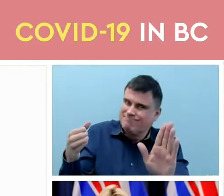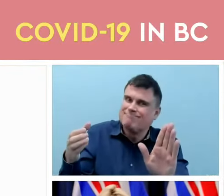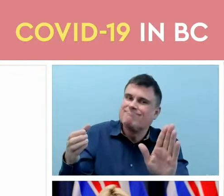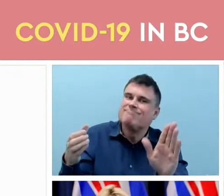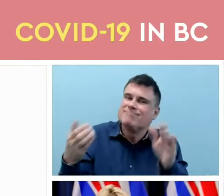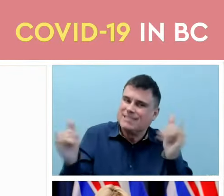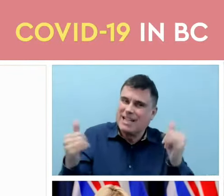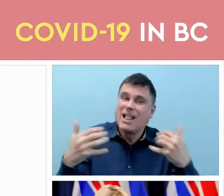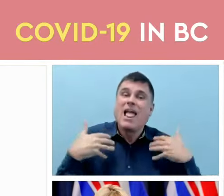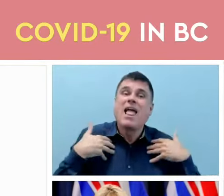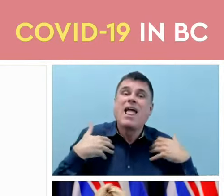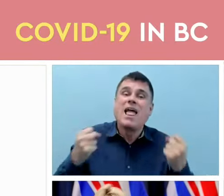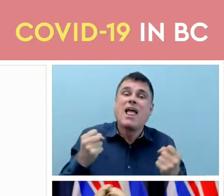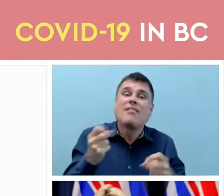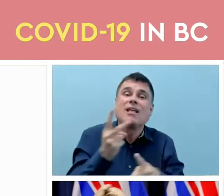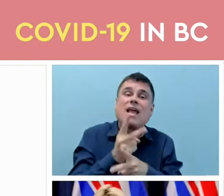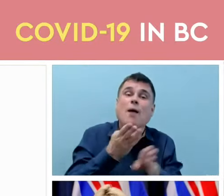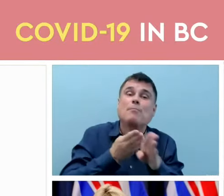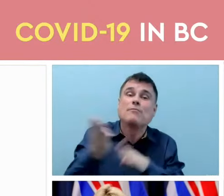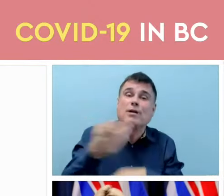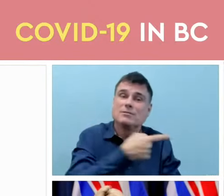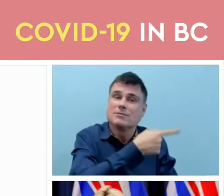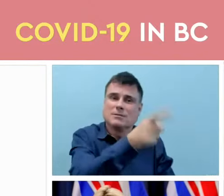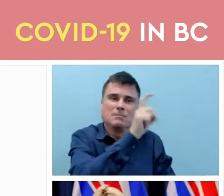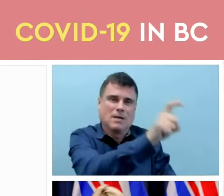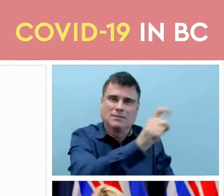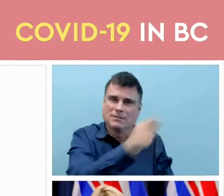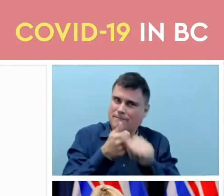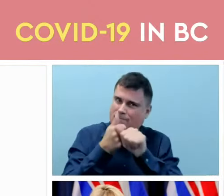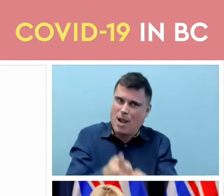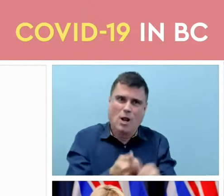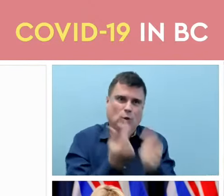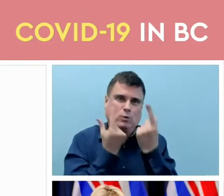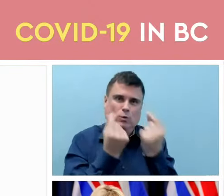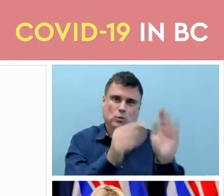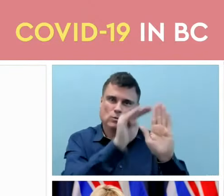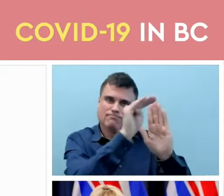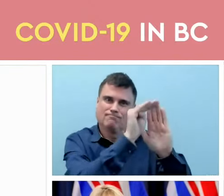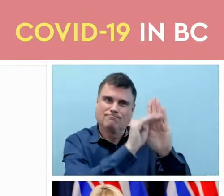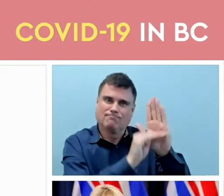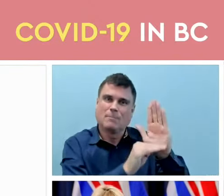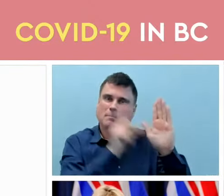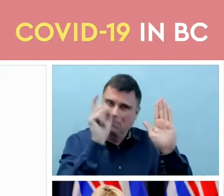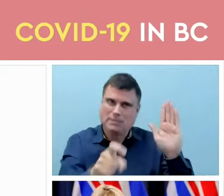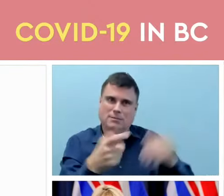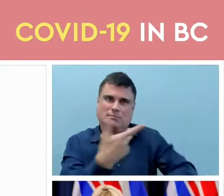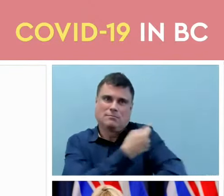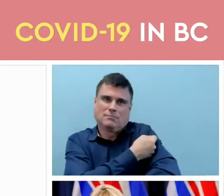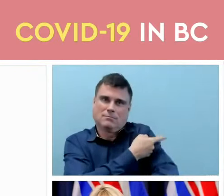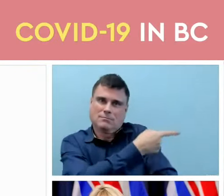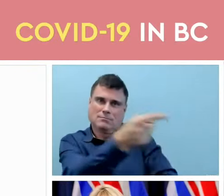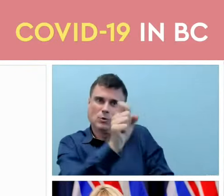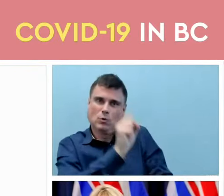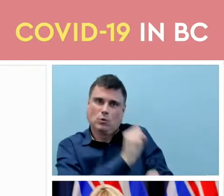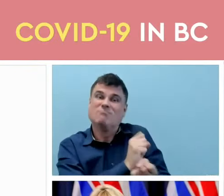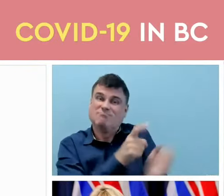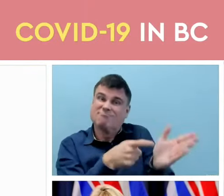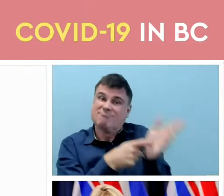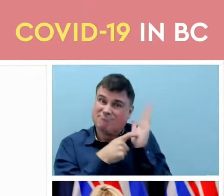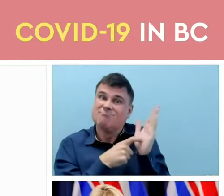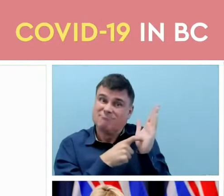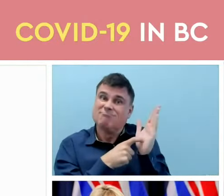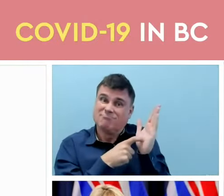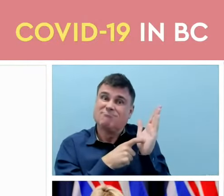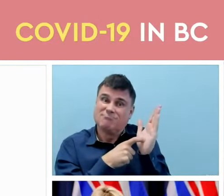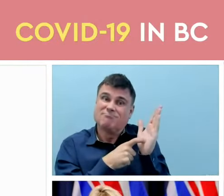all health care professionals in our public health care system to be vaccinated. That requirement has been incredibly important in protecting